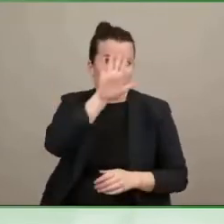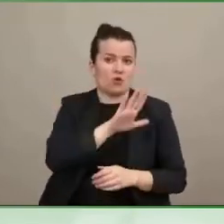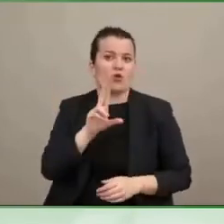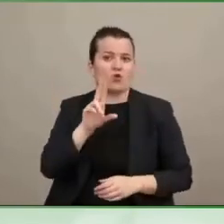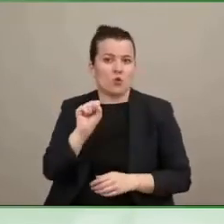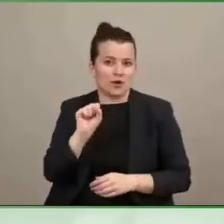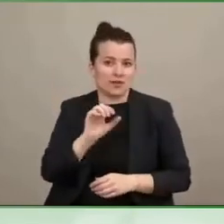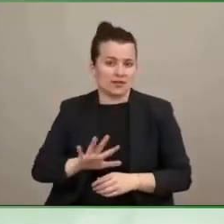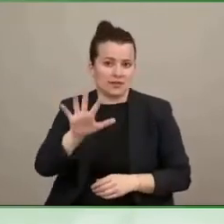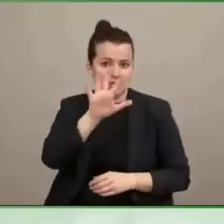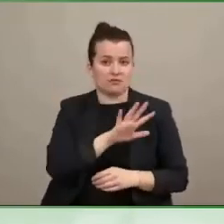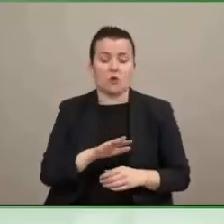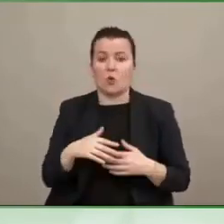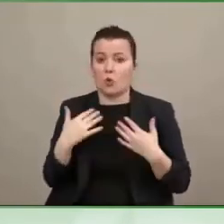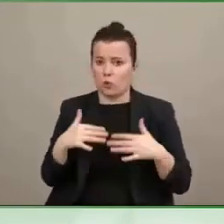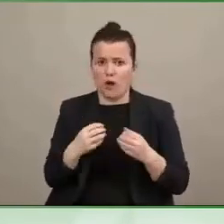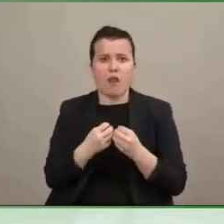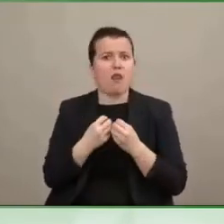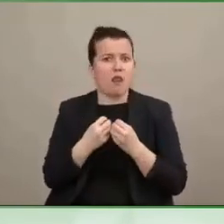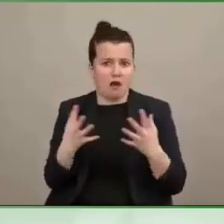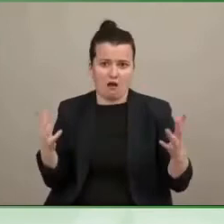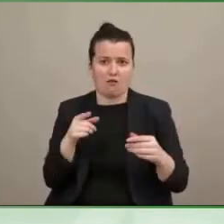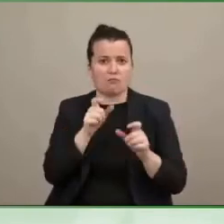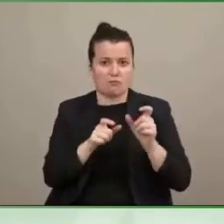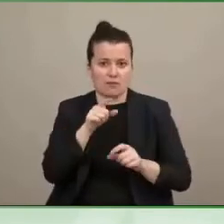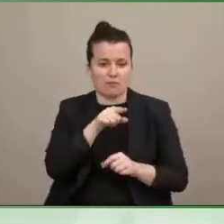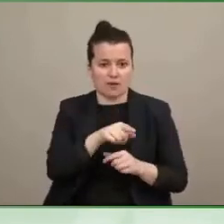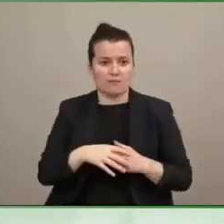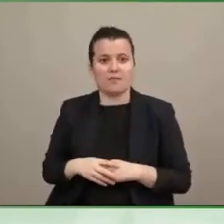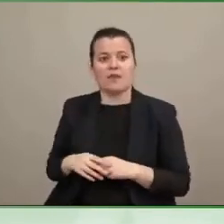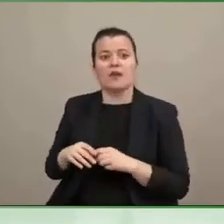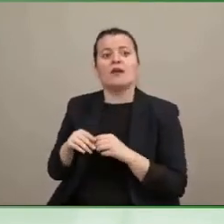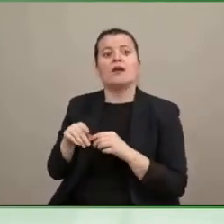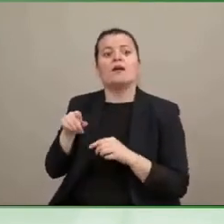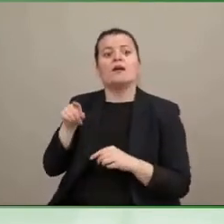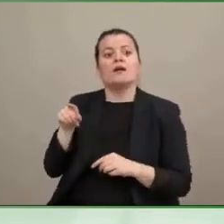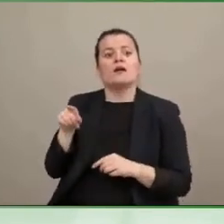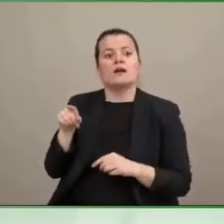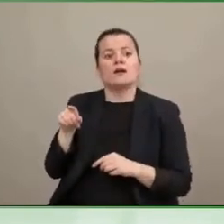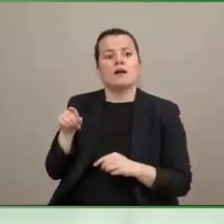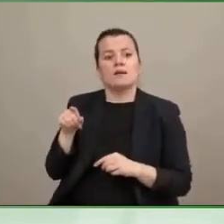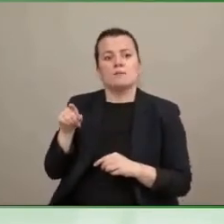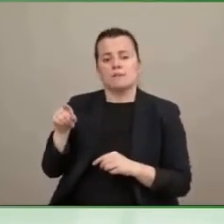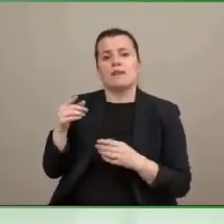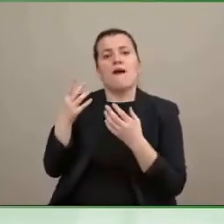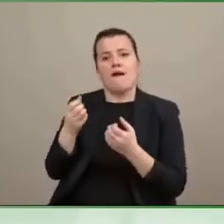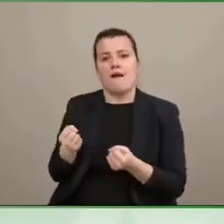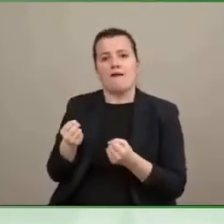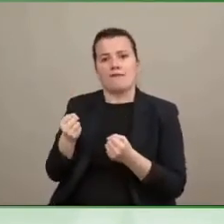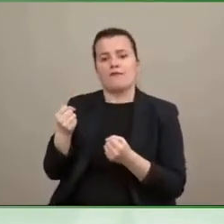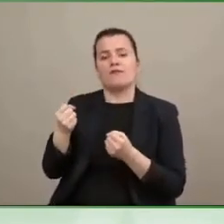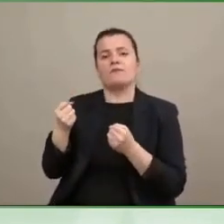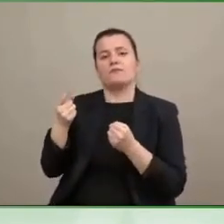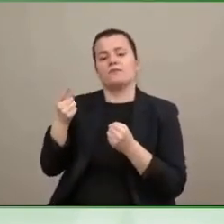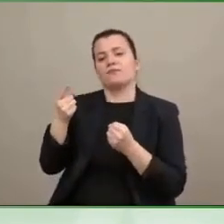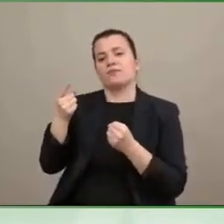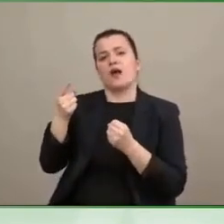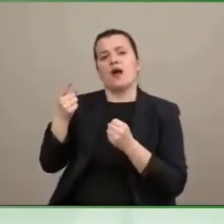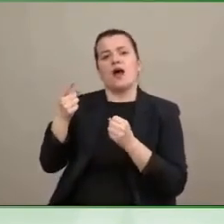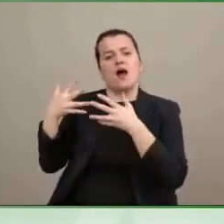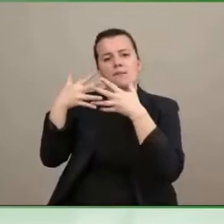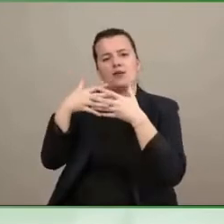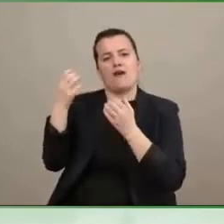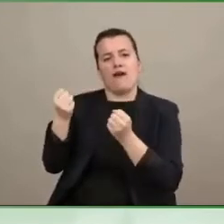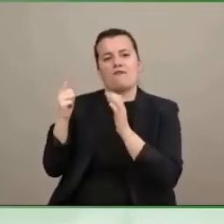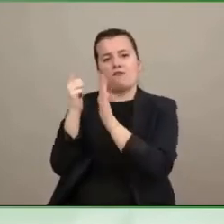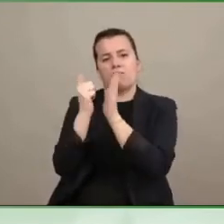protections under the disabilities under the Americans for Disabilities Act, really, you